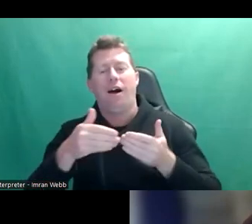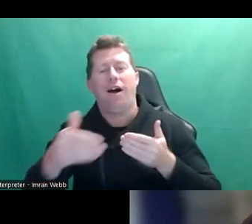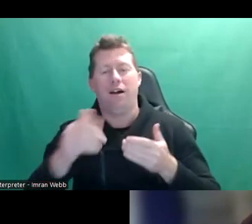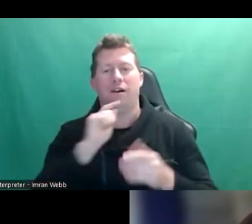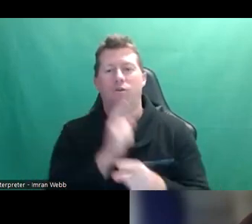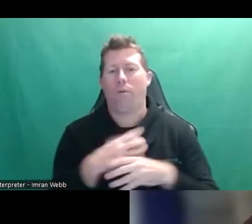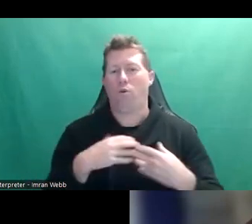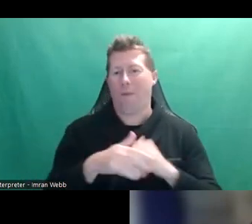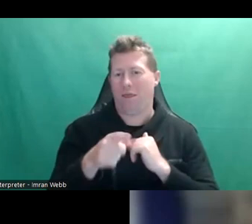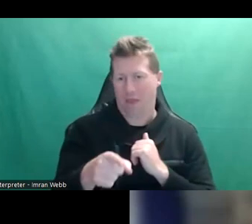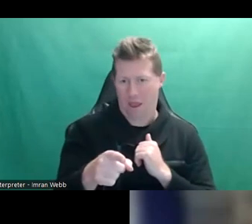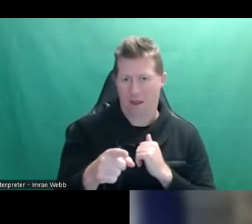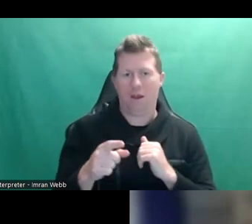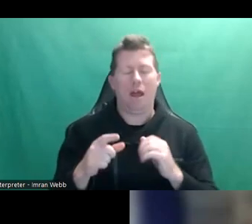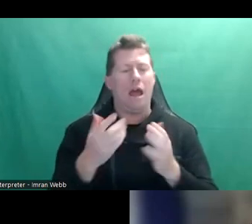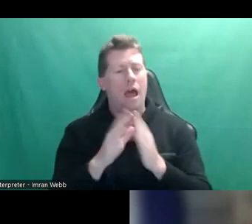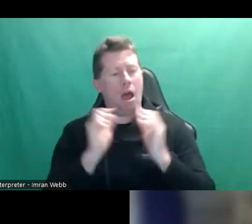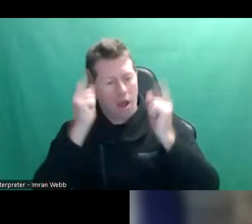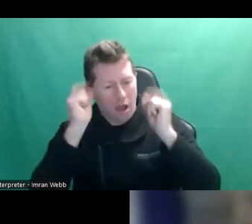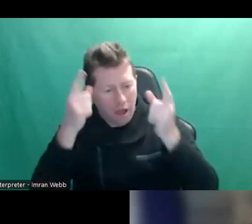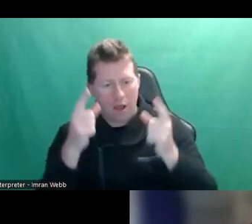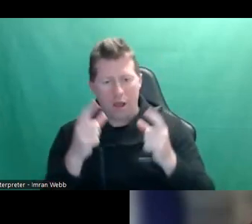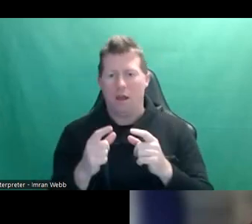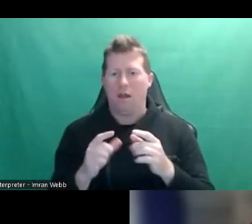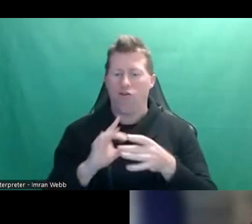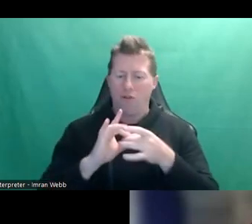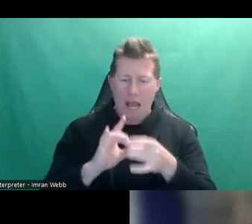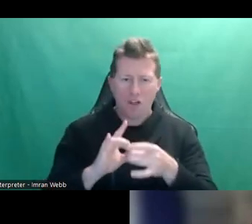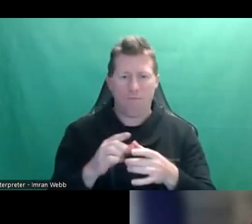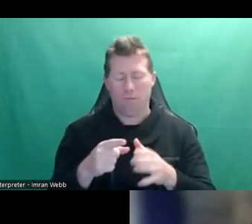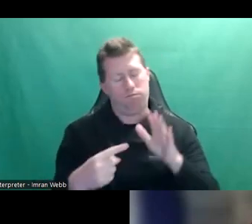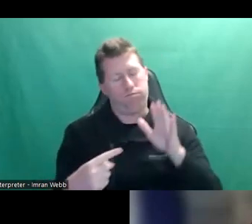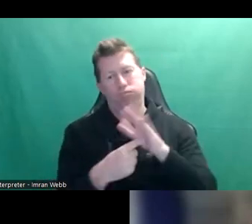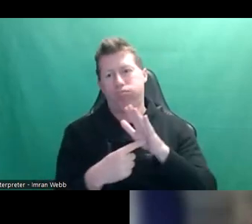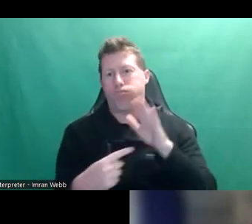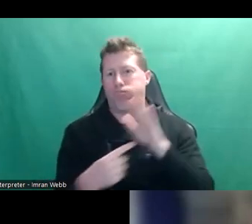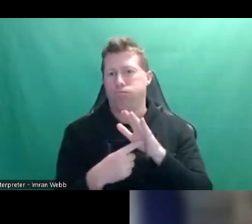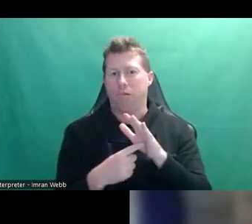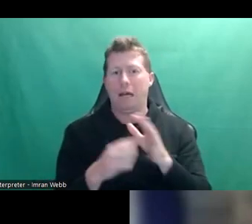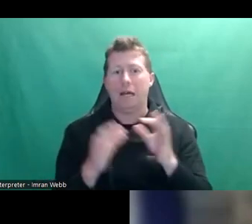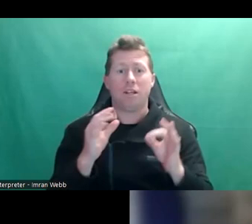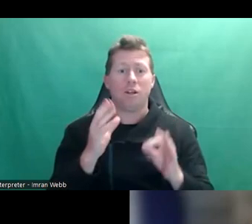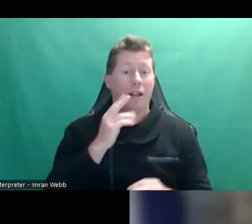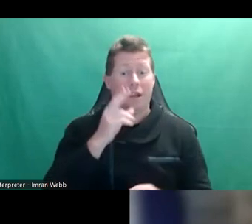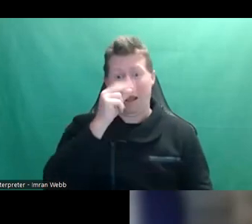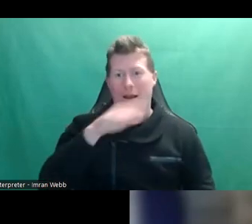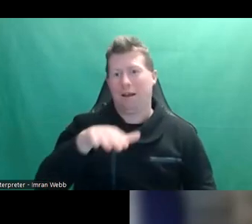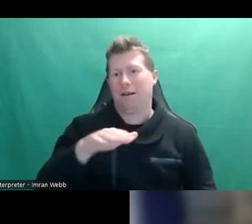power and understanding power relationships are critical, particularly when you're a young person.